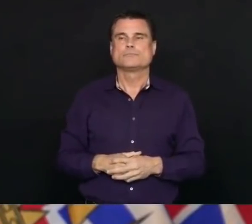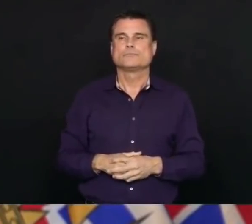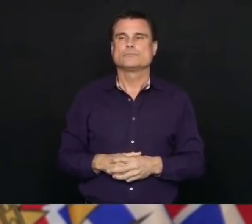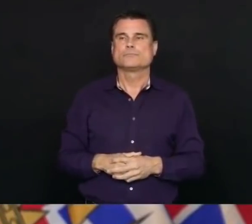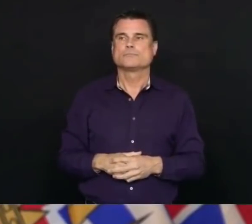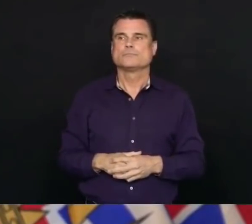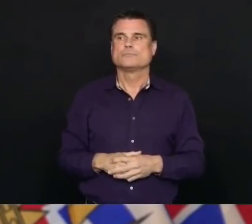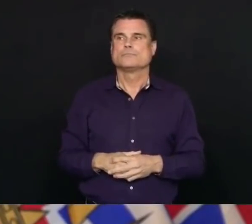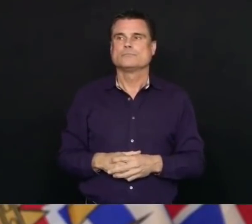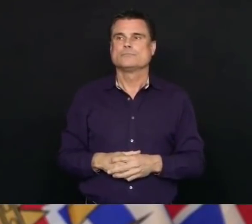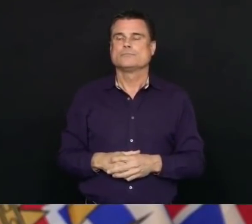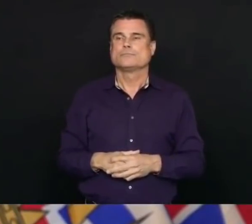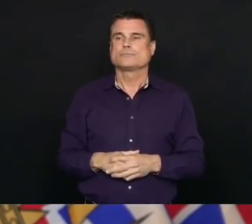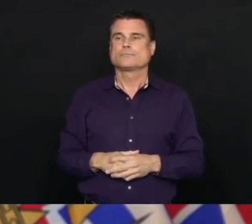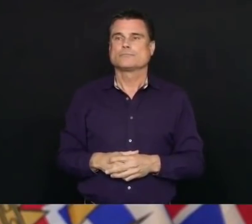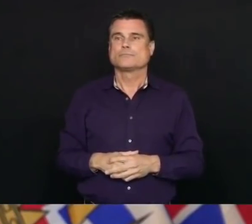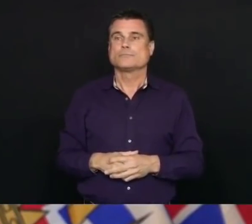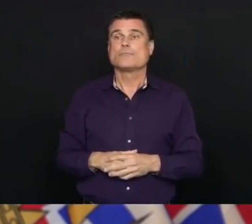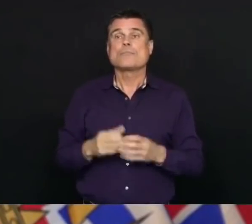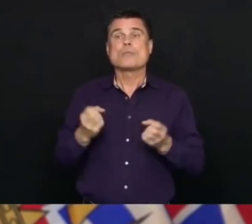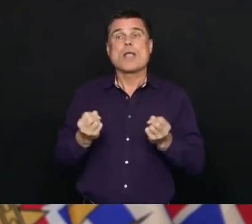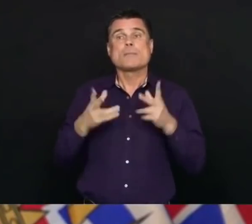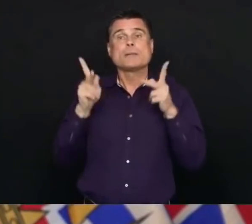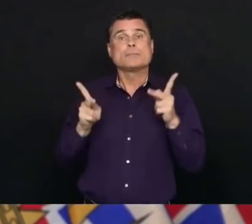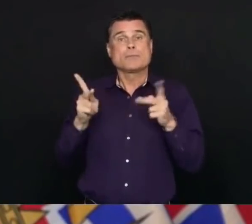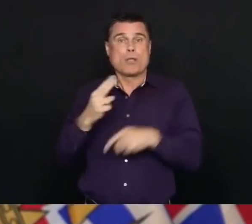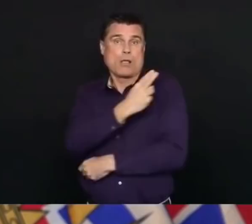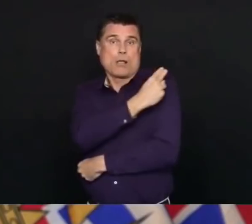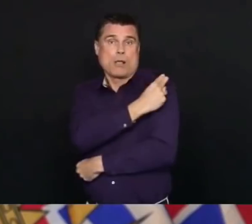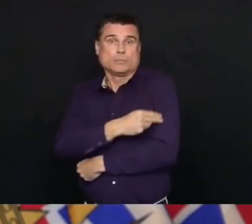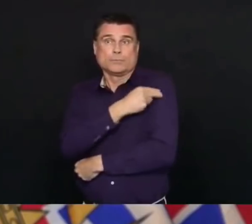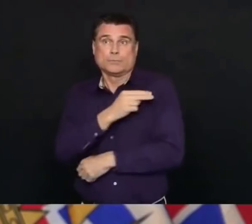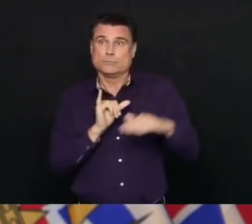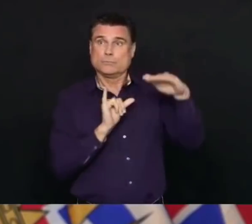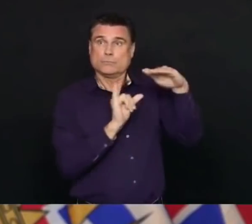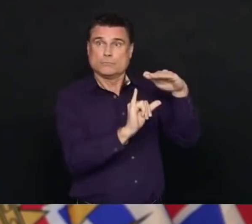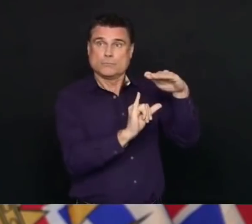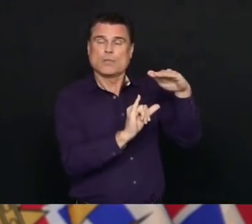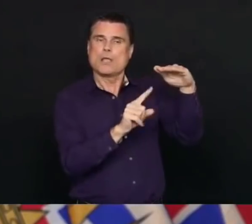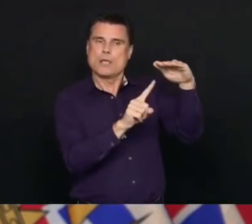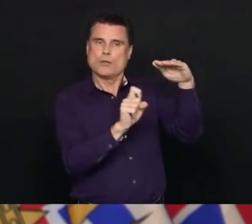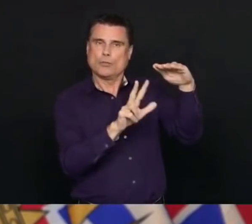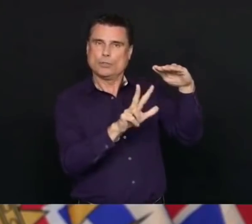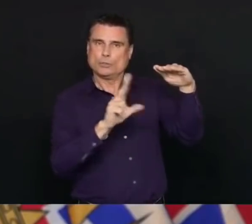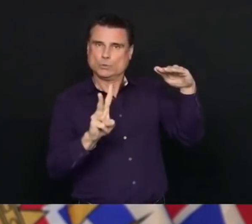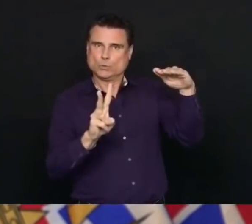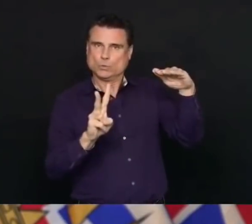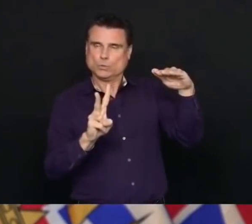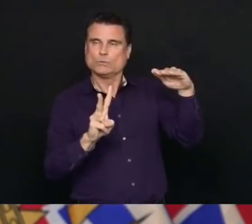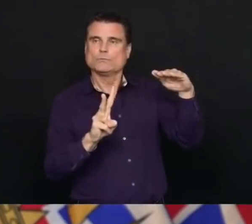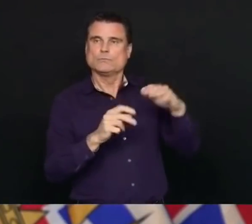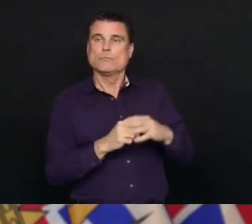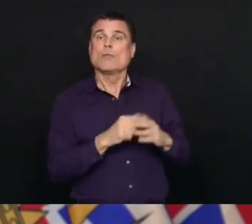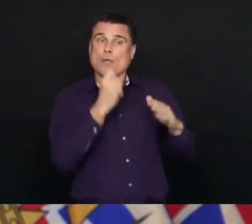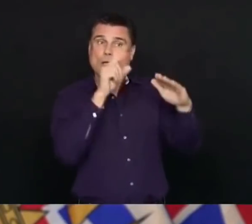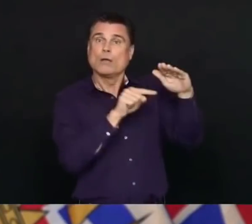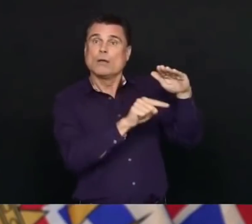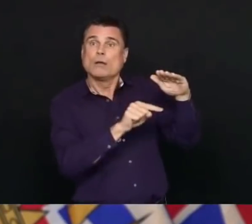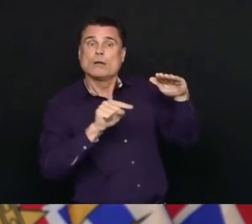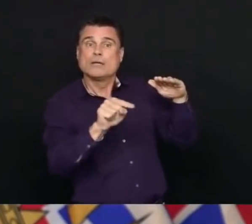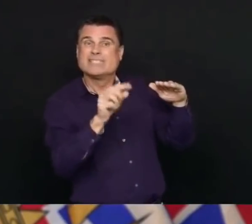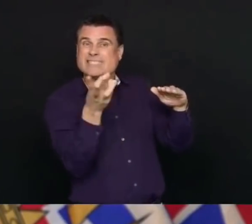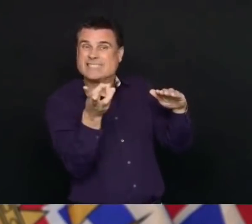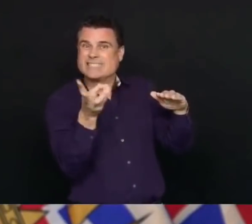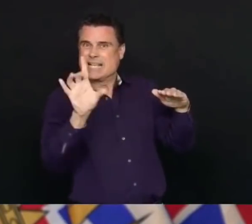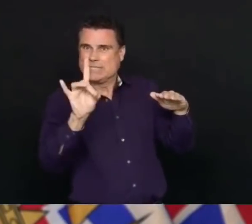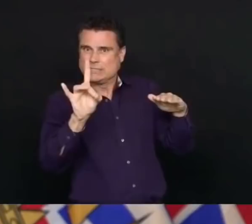132 people who are in hospital around the province, and of those, 68 are in critical care